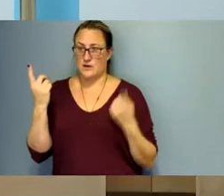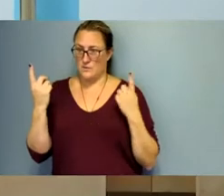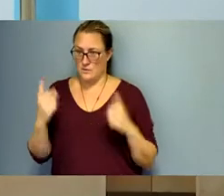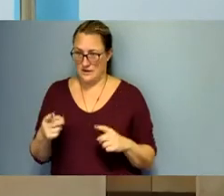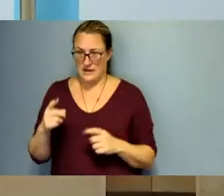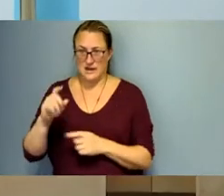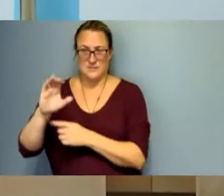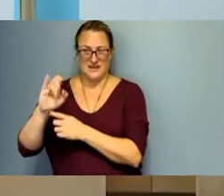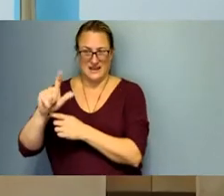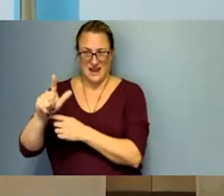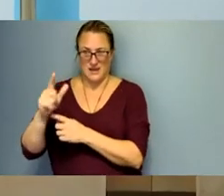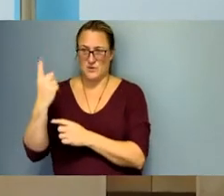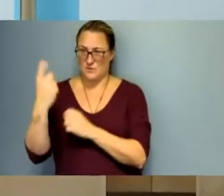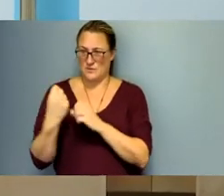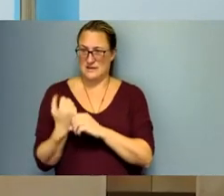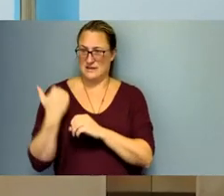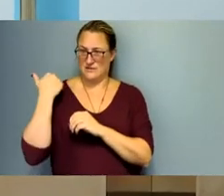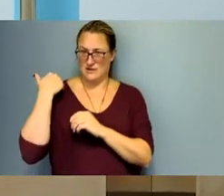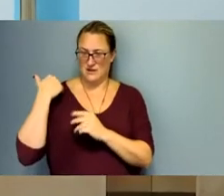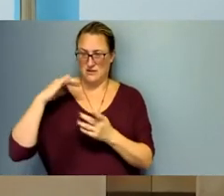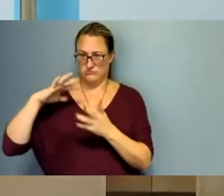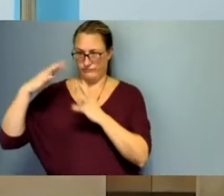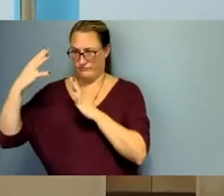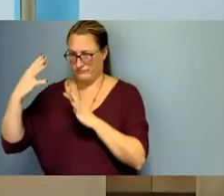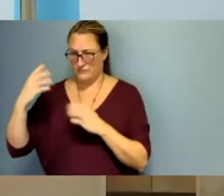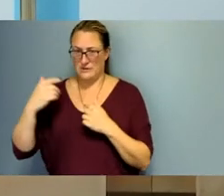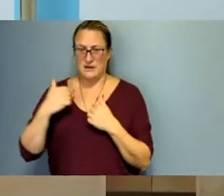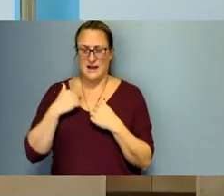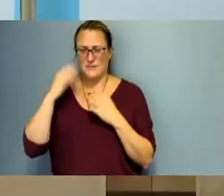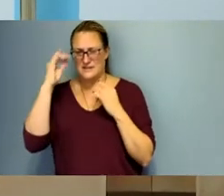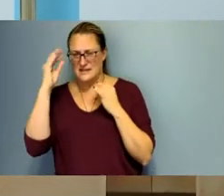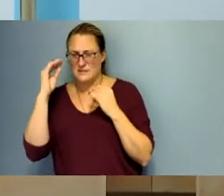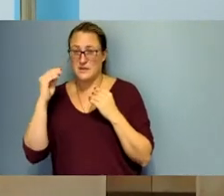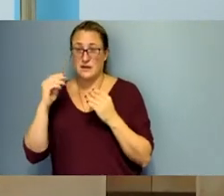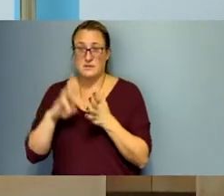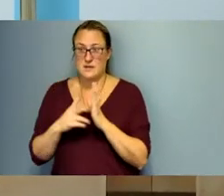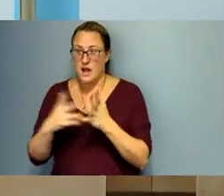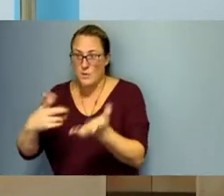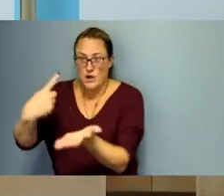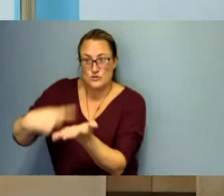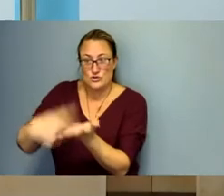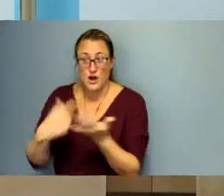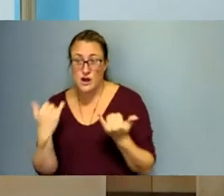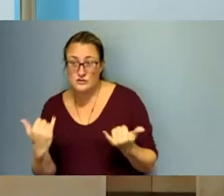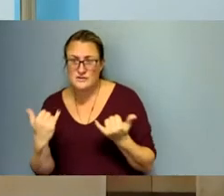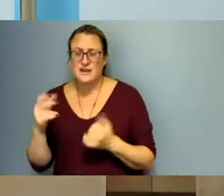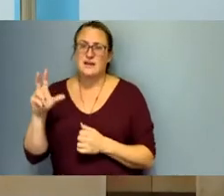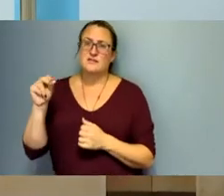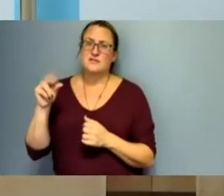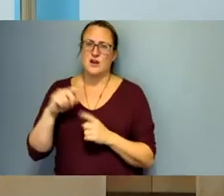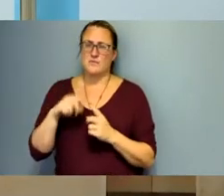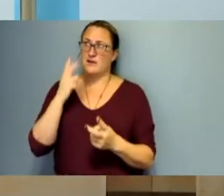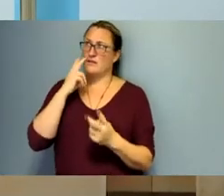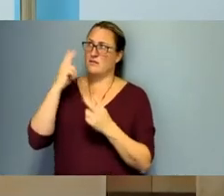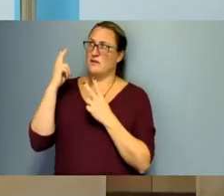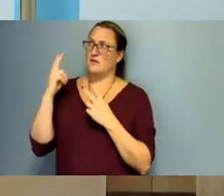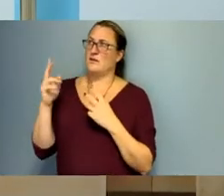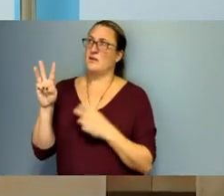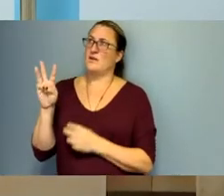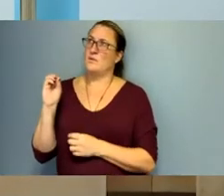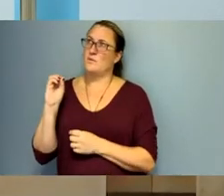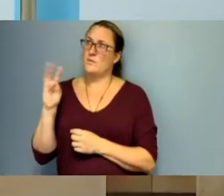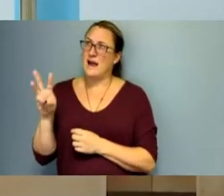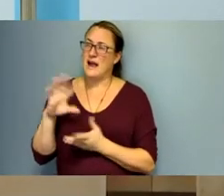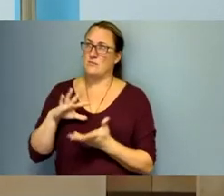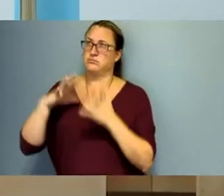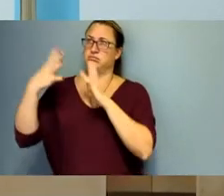happened then and it's been on my mind not that i want to talk about that that today but how something like that could happen and